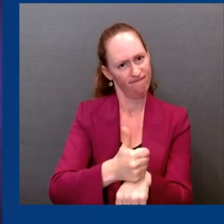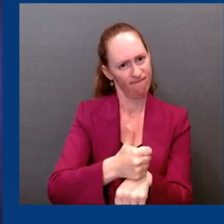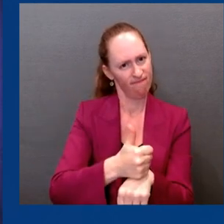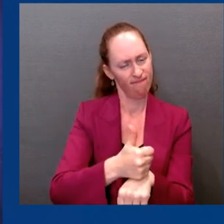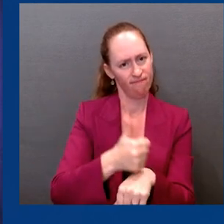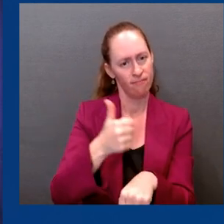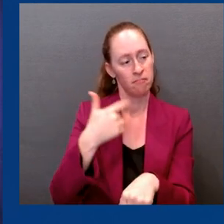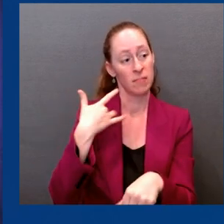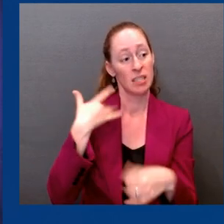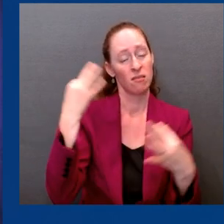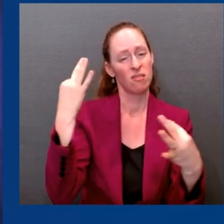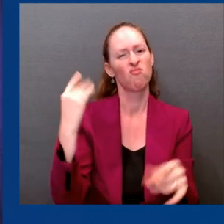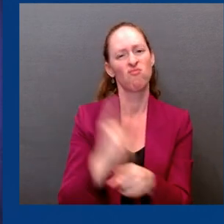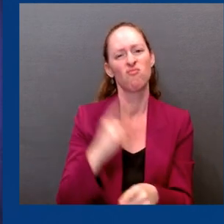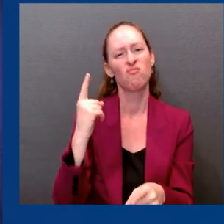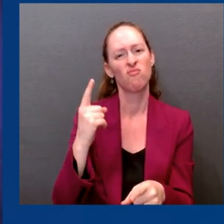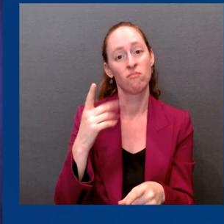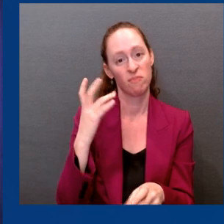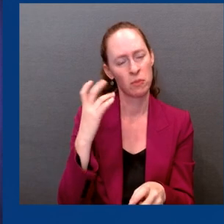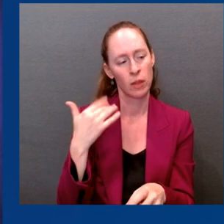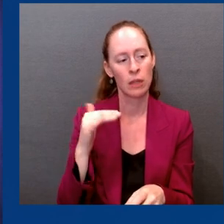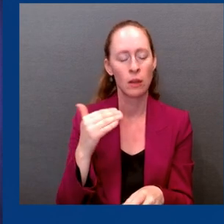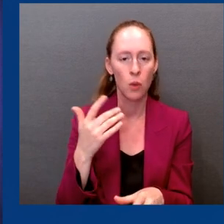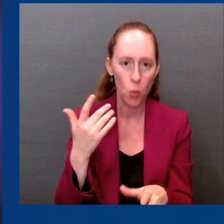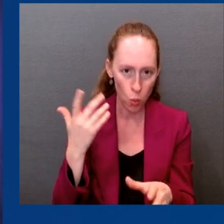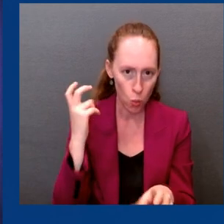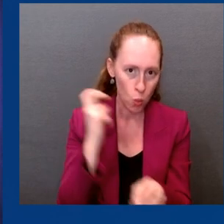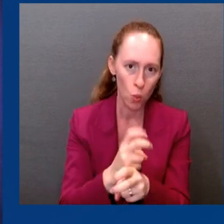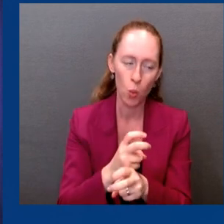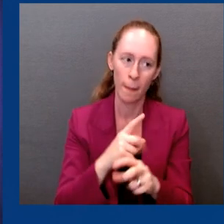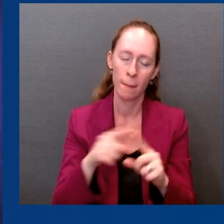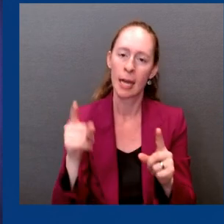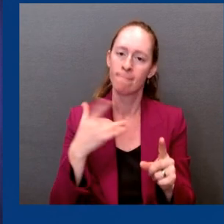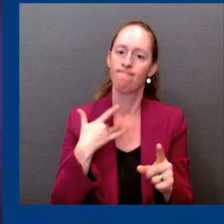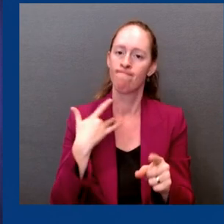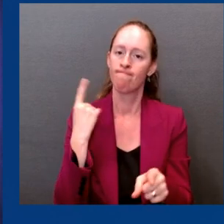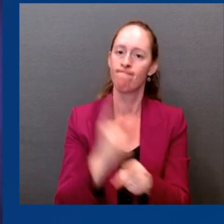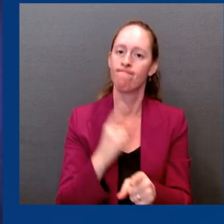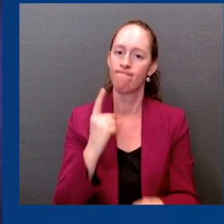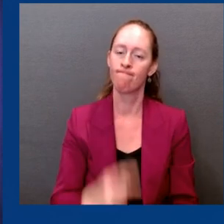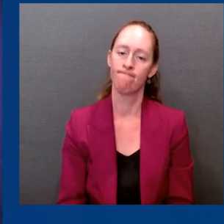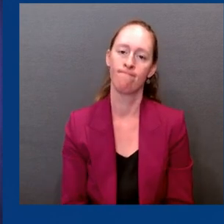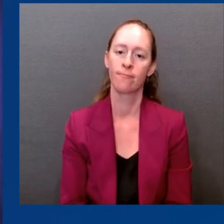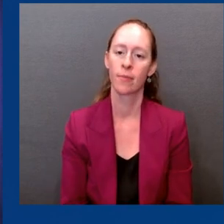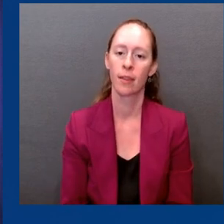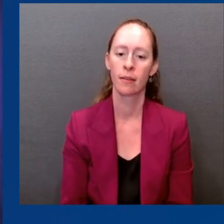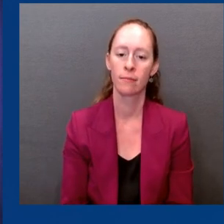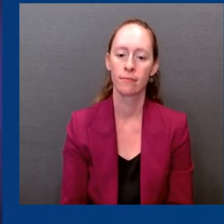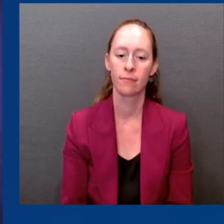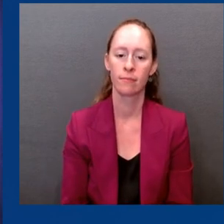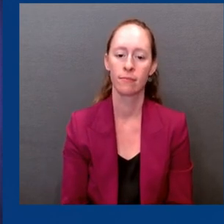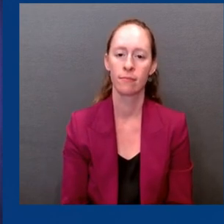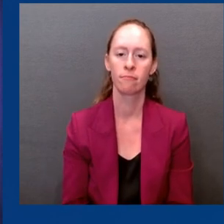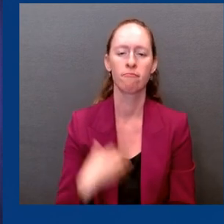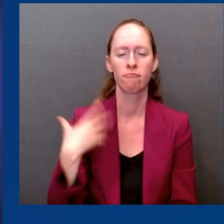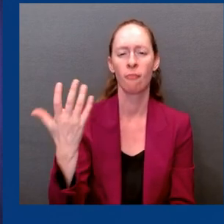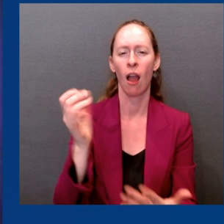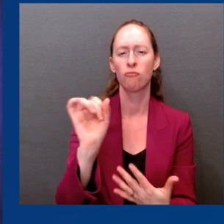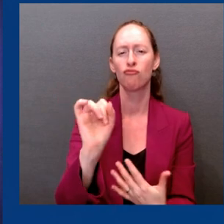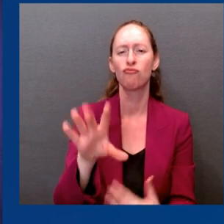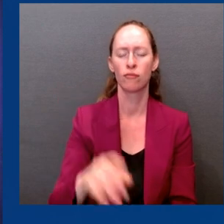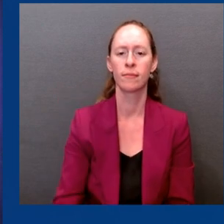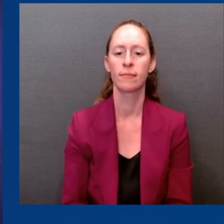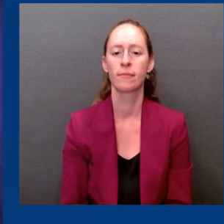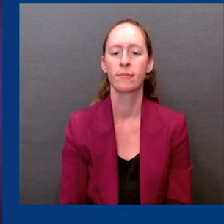Mr. Secretary. Mr. Secretary, I'll just add that the actions we execute today are meant for tomorrow. So the announcement